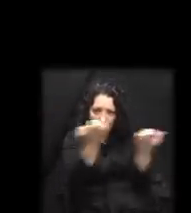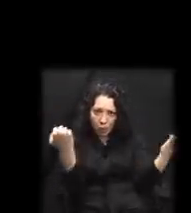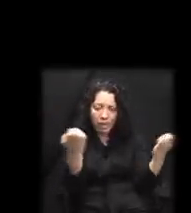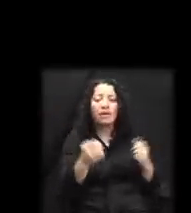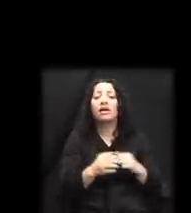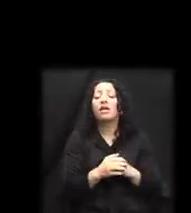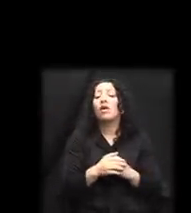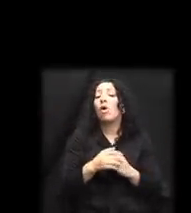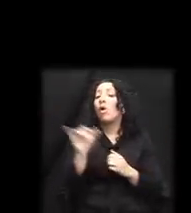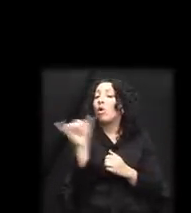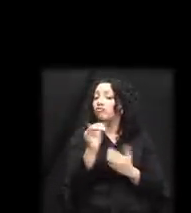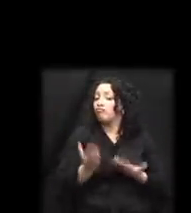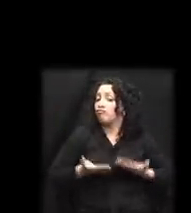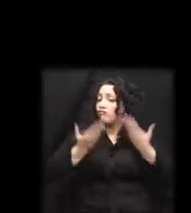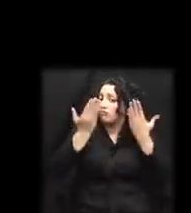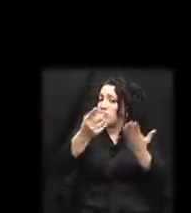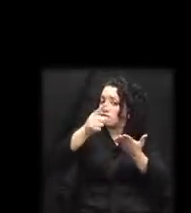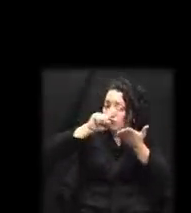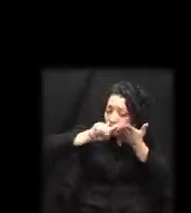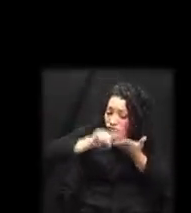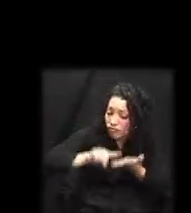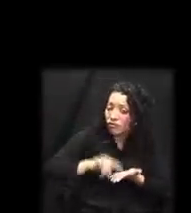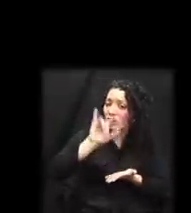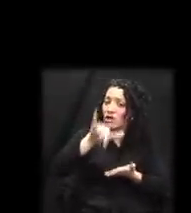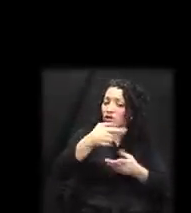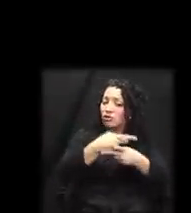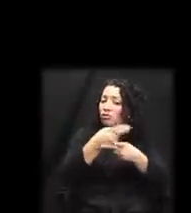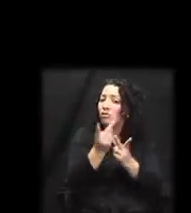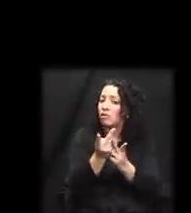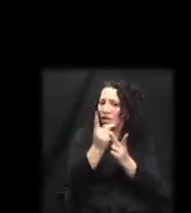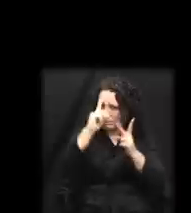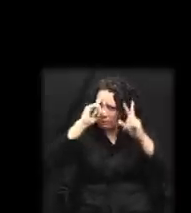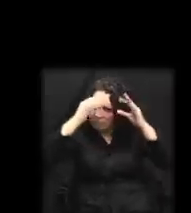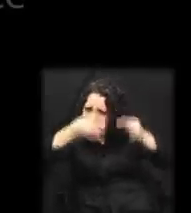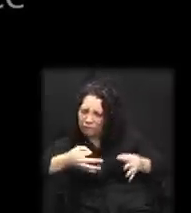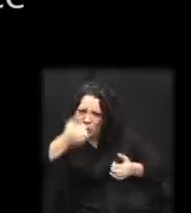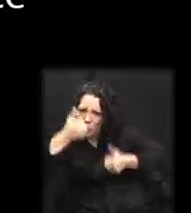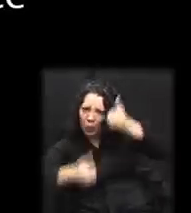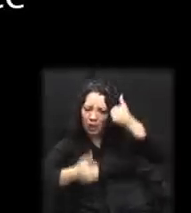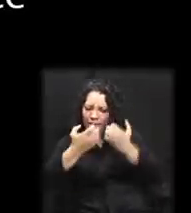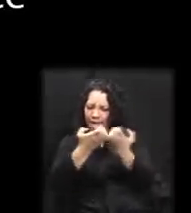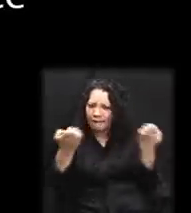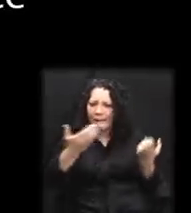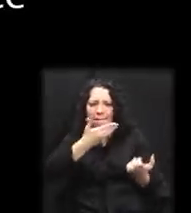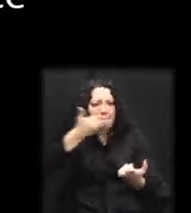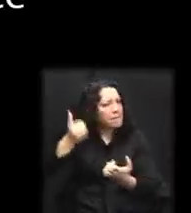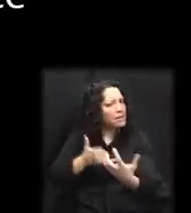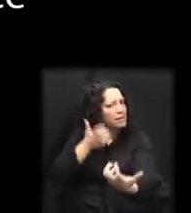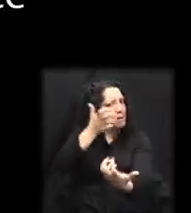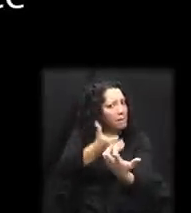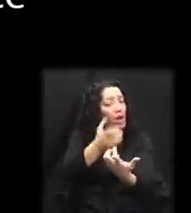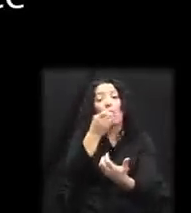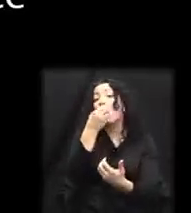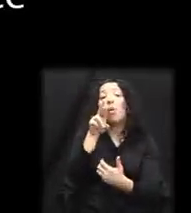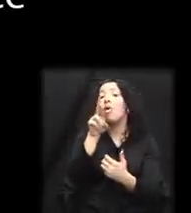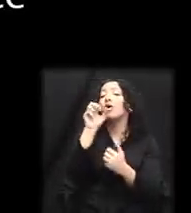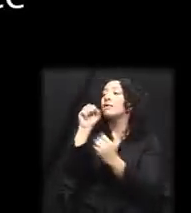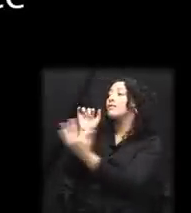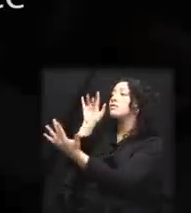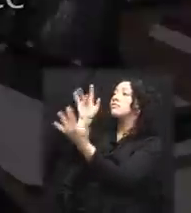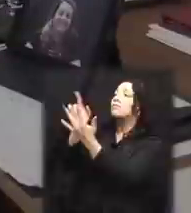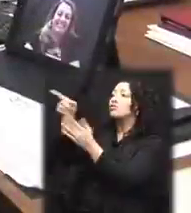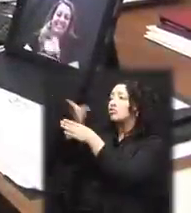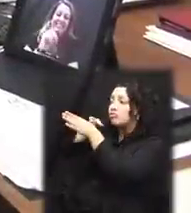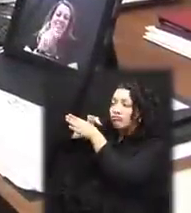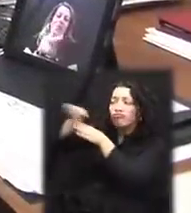you research these products to determine the most appropriate device to meet your needs, or seek out professional guidance to determine the